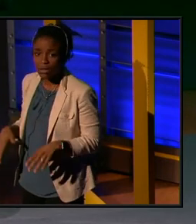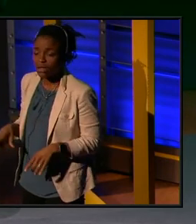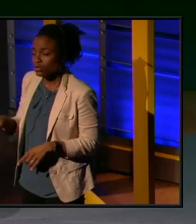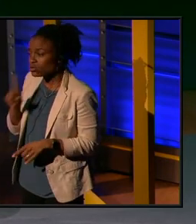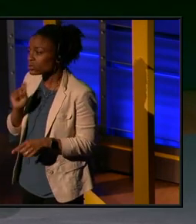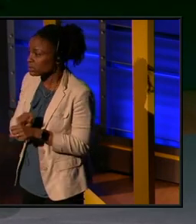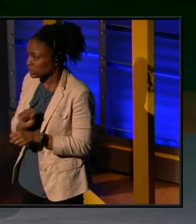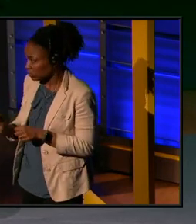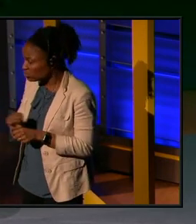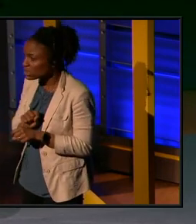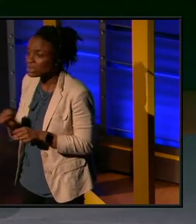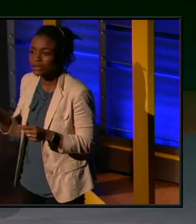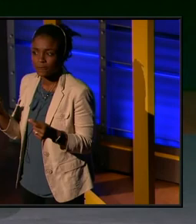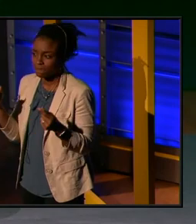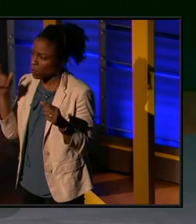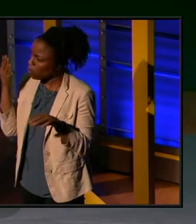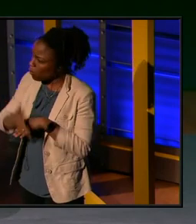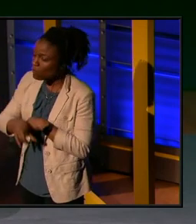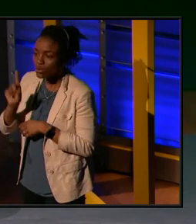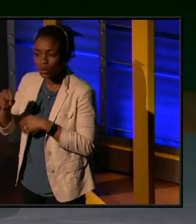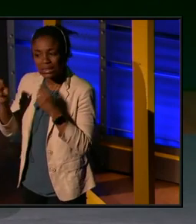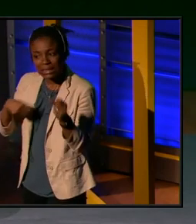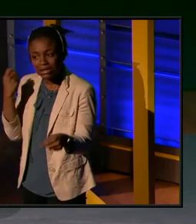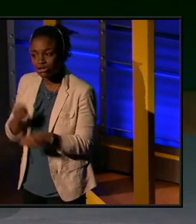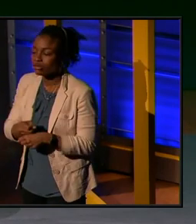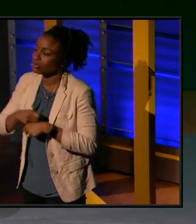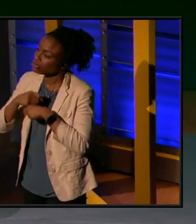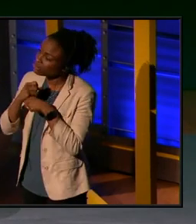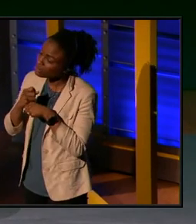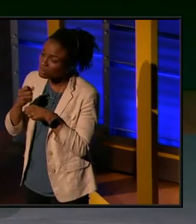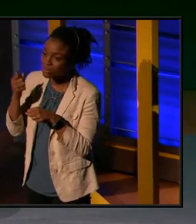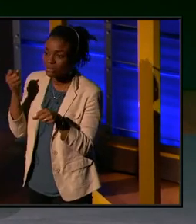this has been going on for over 20 years. Year after year,